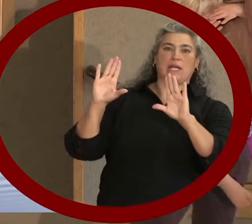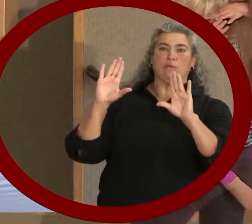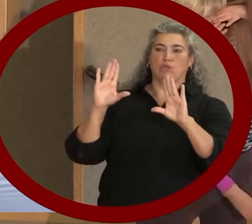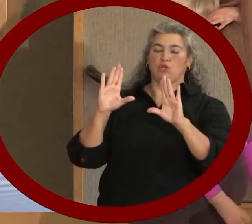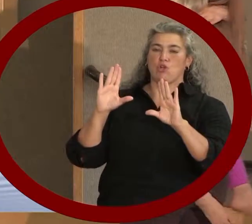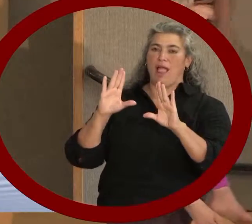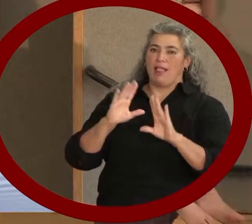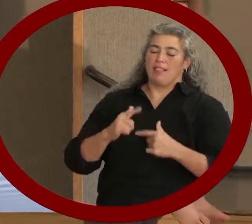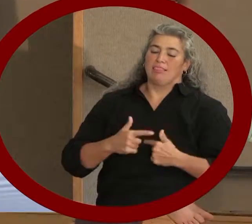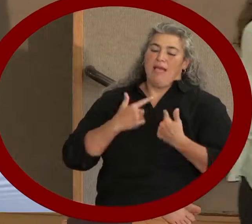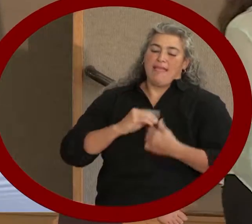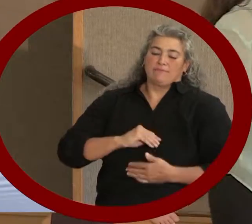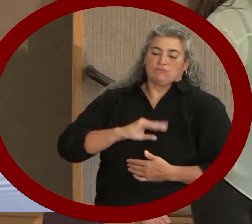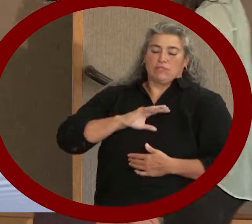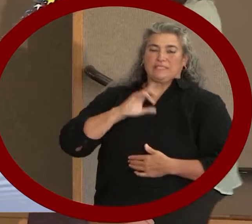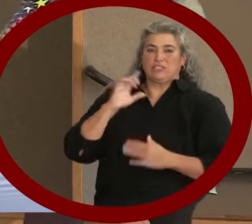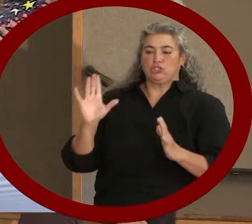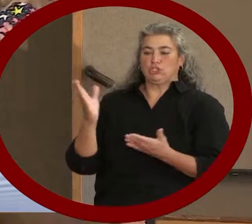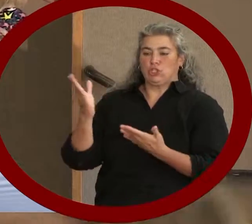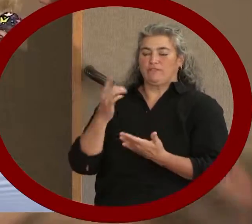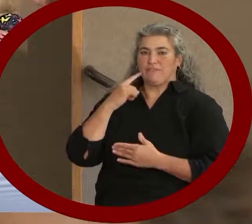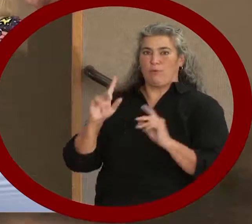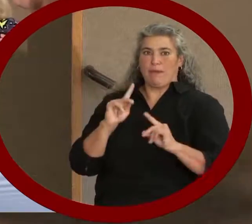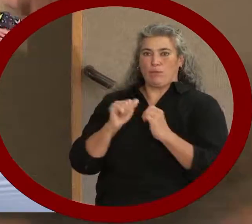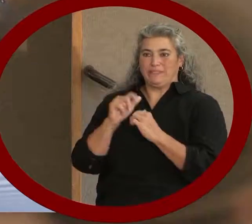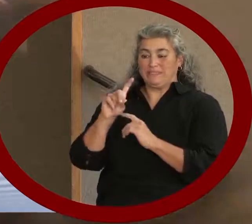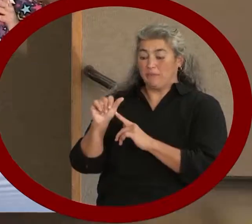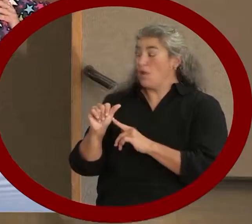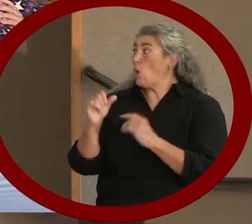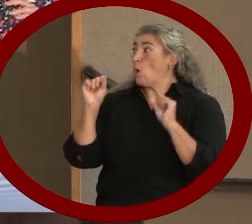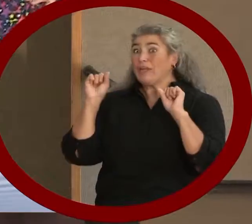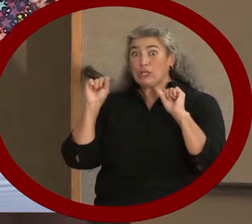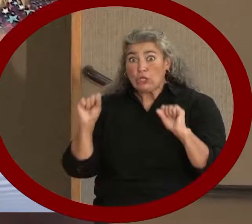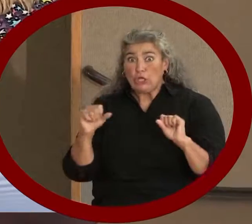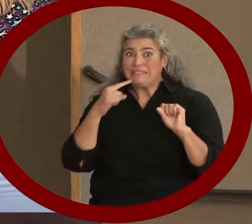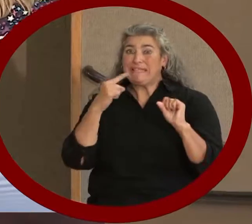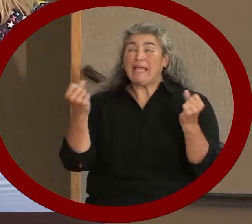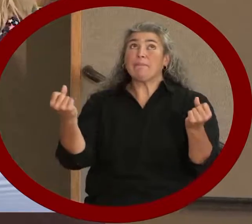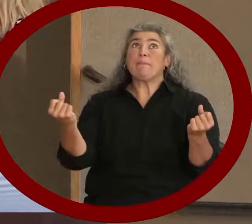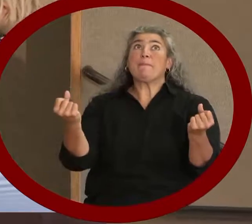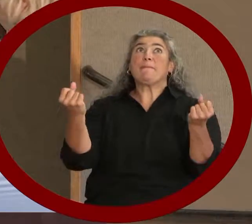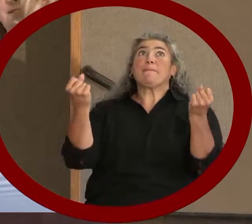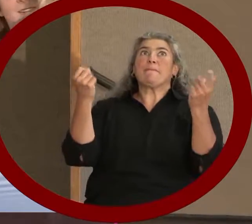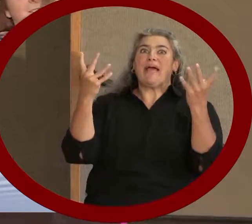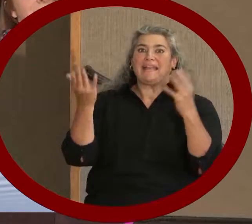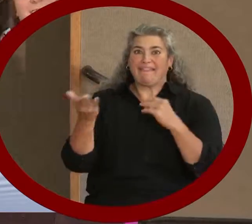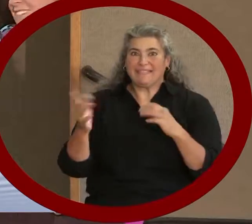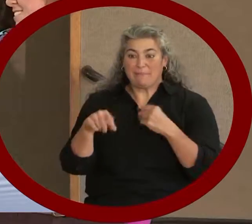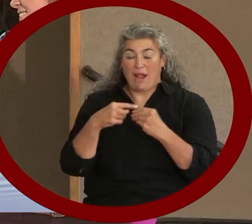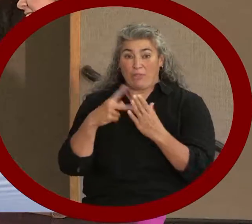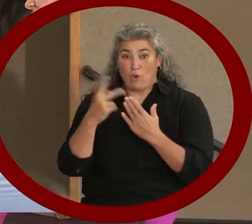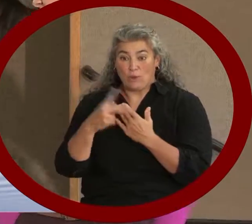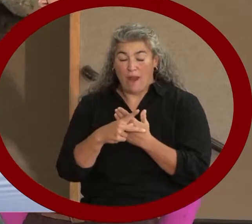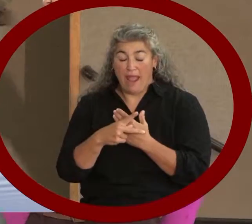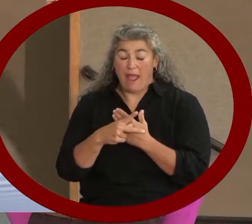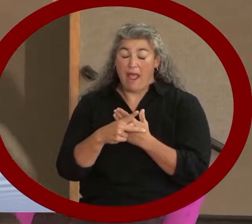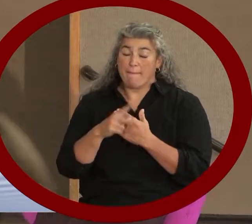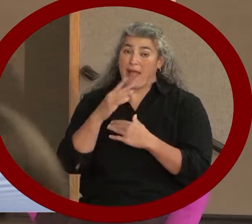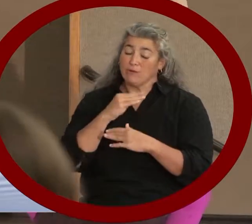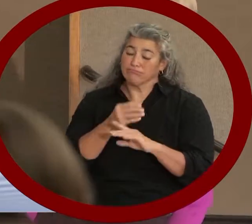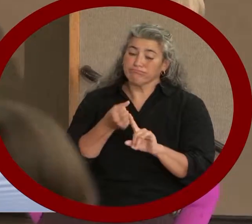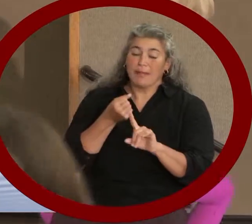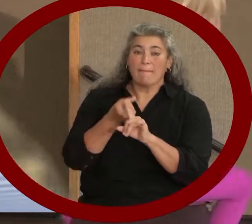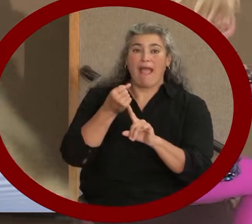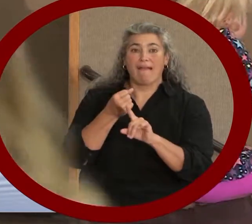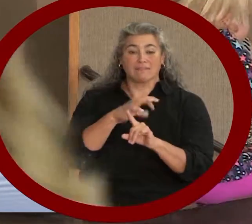to the people with disabilities. And while we could say many things about the program, how it impacts volunteers